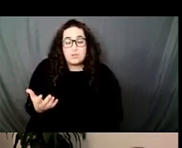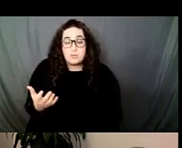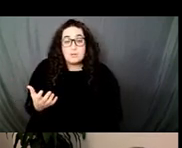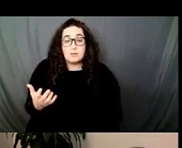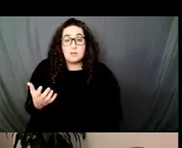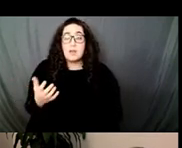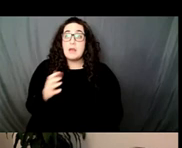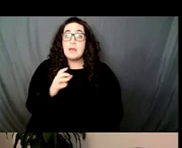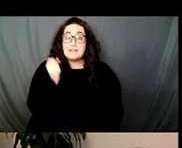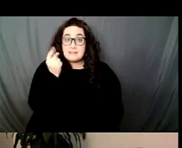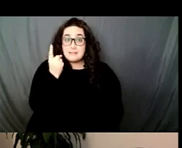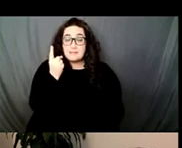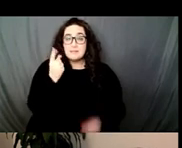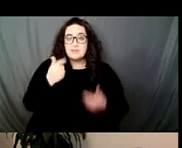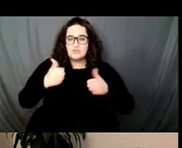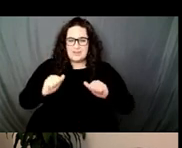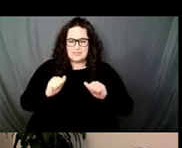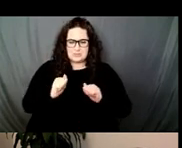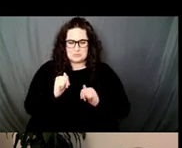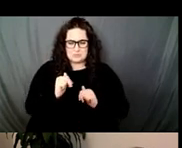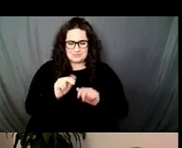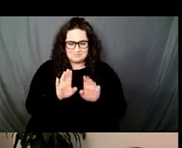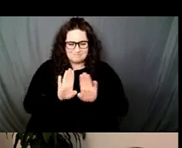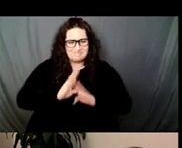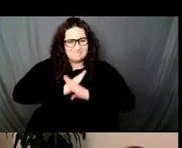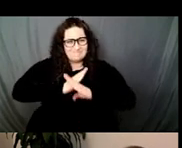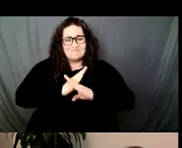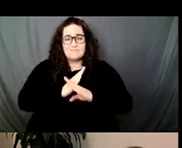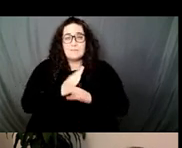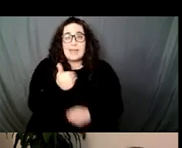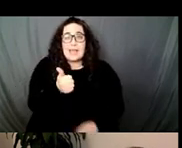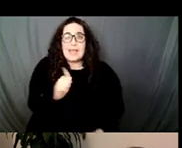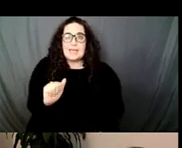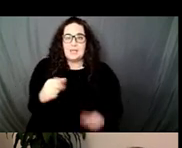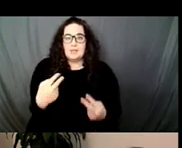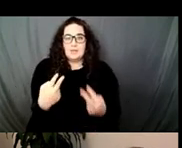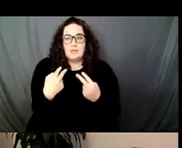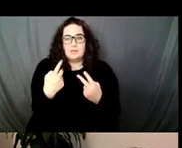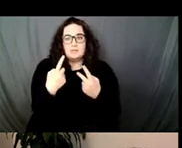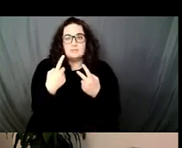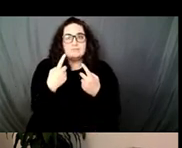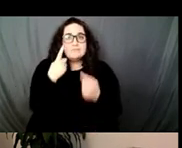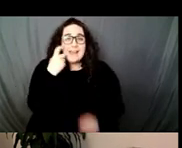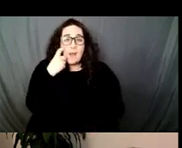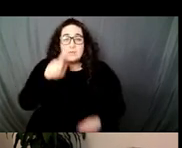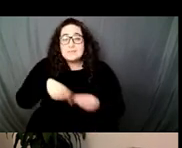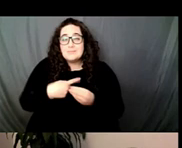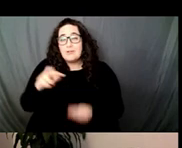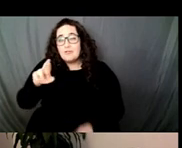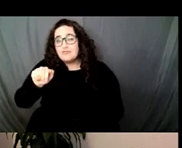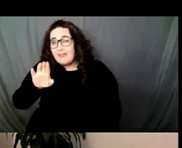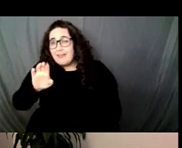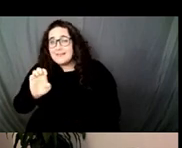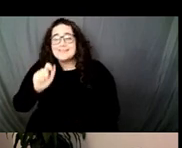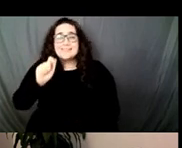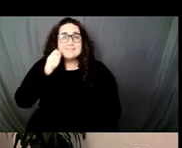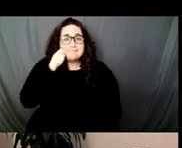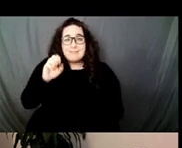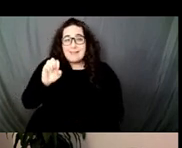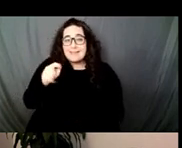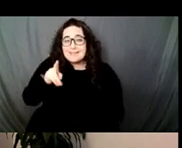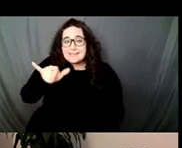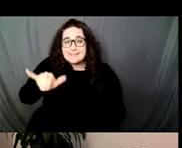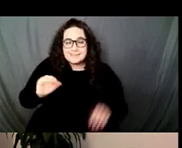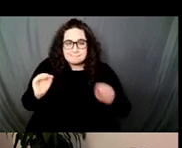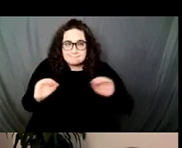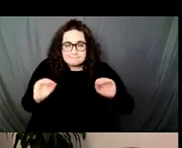defensively building a wall to keep out serious considerations of questions of race and ethnicity. This, despite the fact that